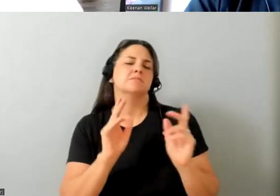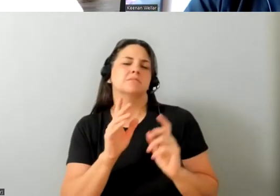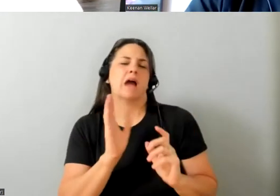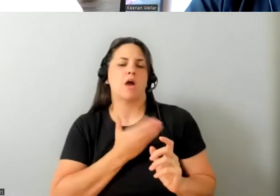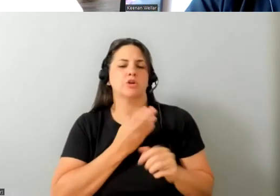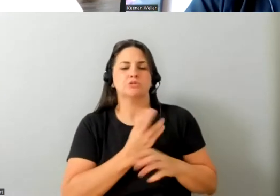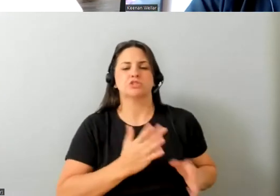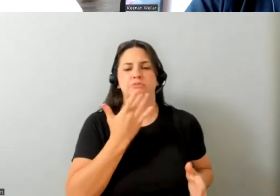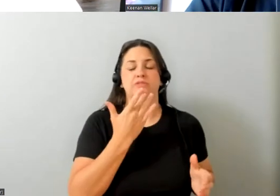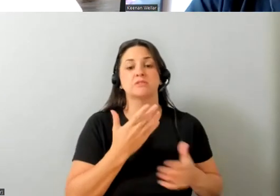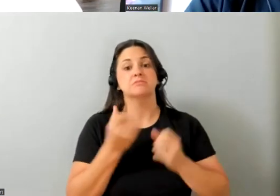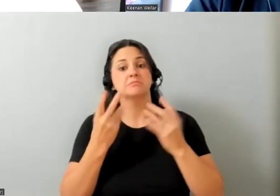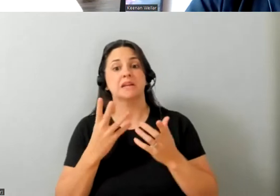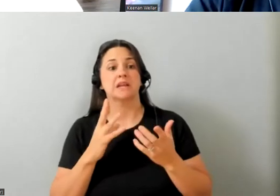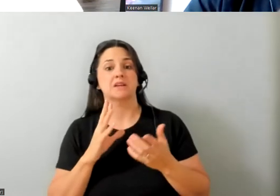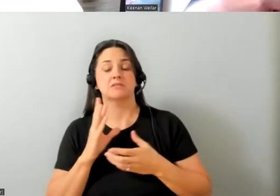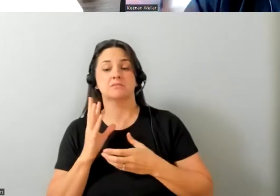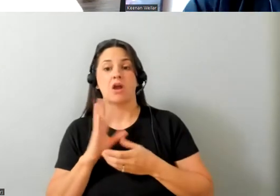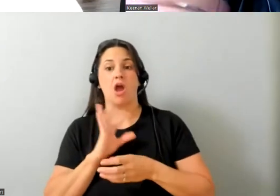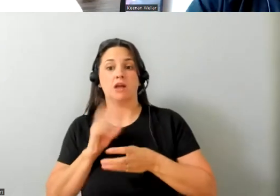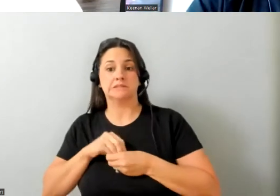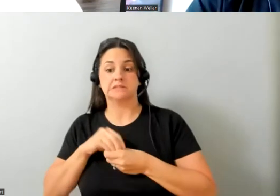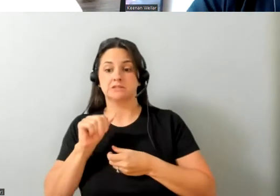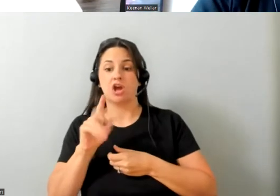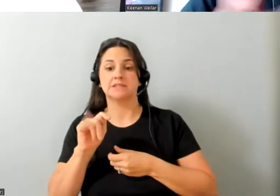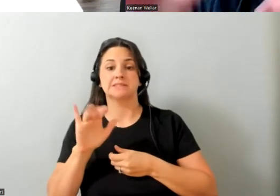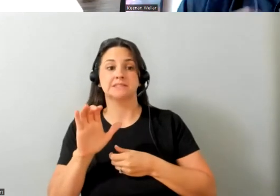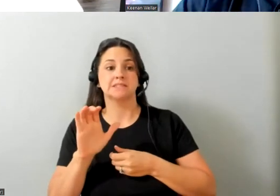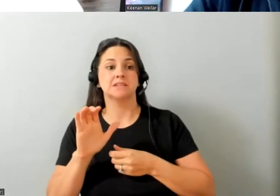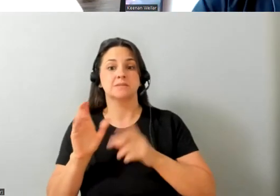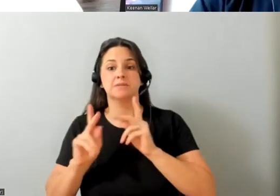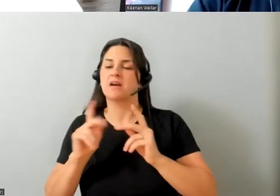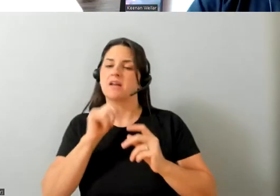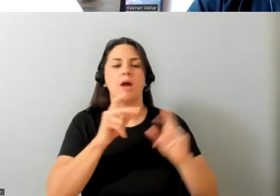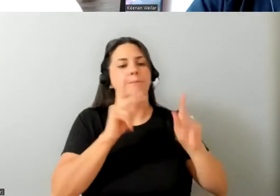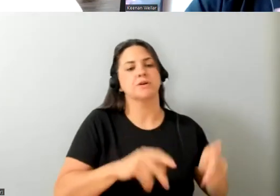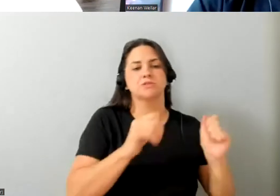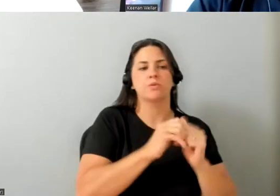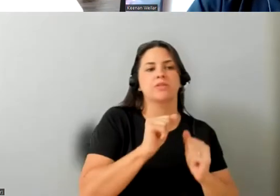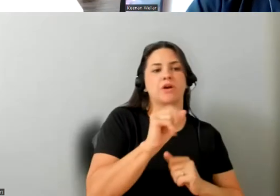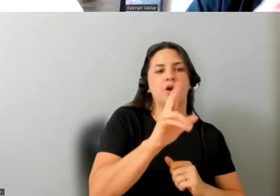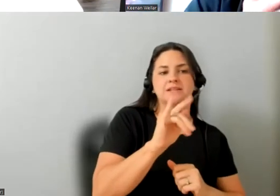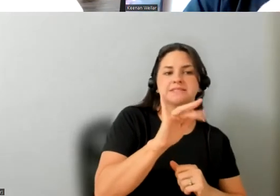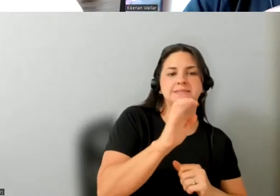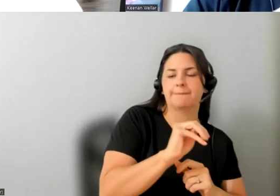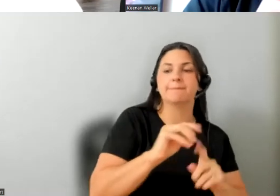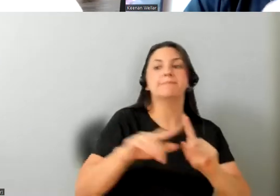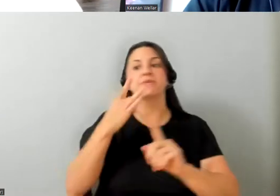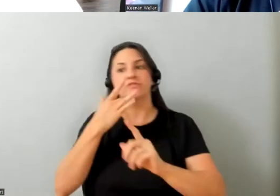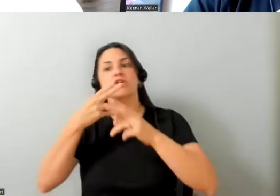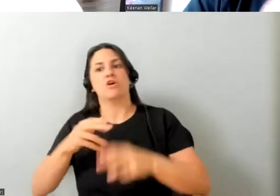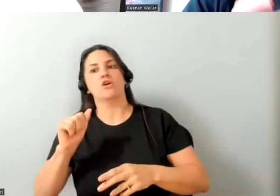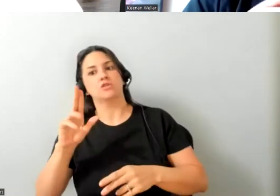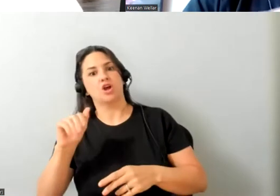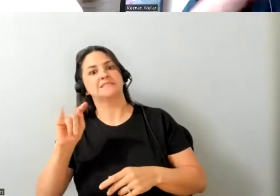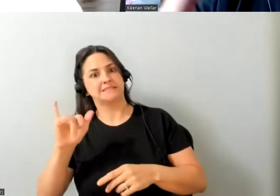autistic persons and the vast majority prefer to be called autistic and not a person with autism so that's another language piece but you know